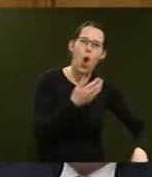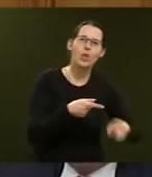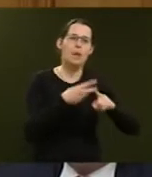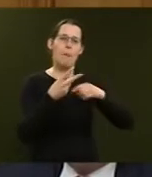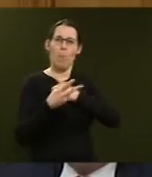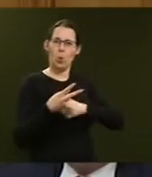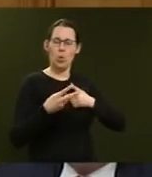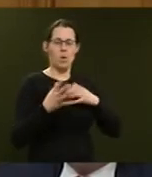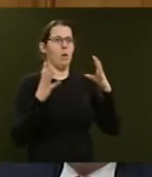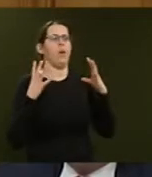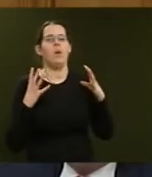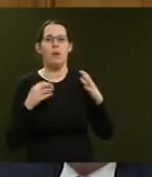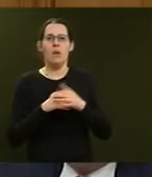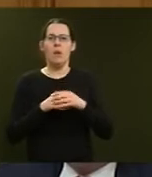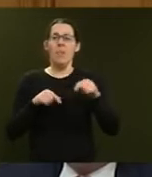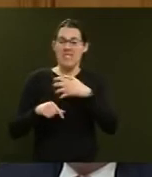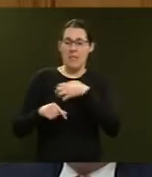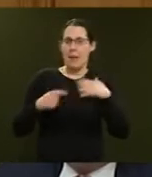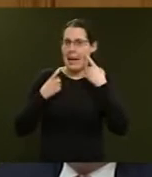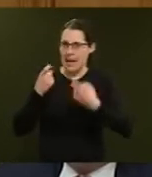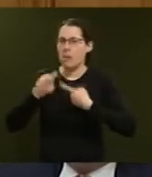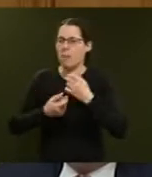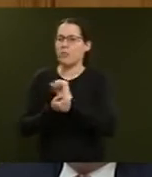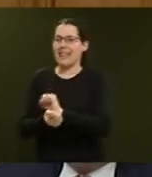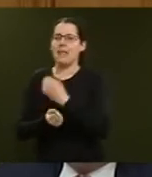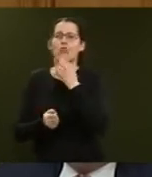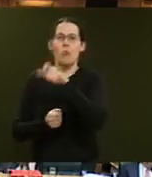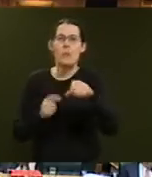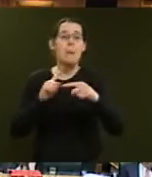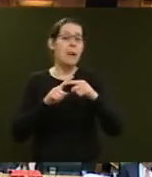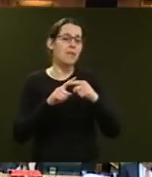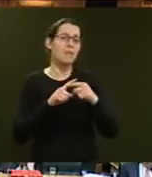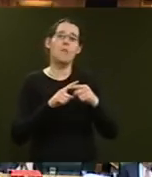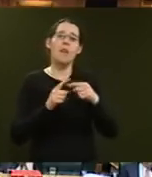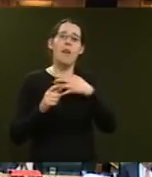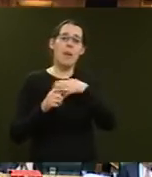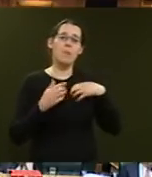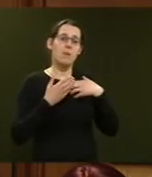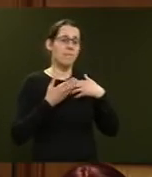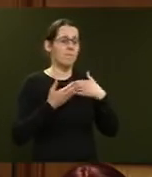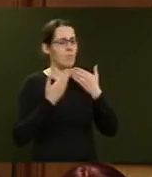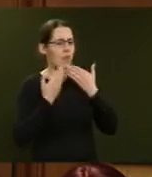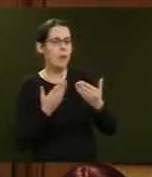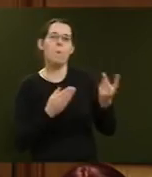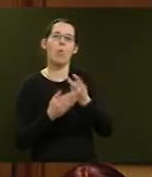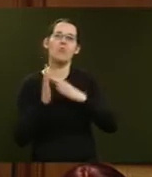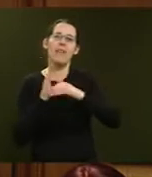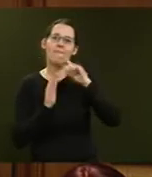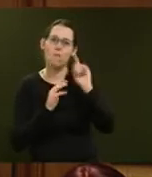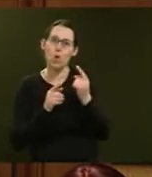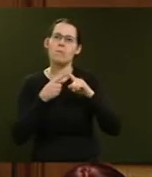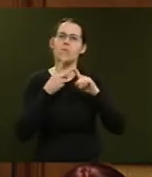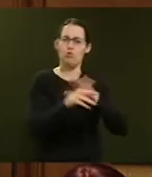cares about protecting consumers and I thank the New Zealand First and the Green Party for their support. Pātai tapiri, what will the